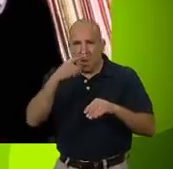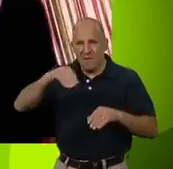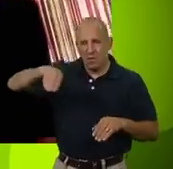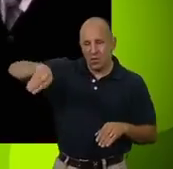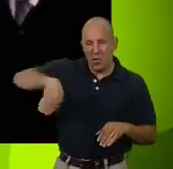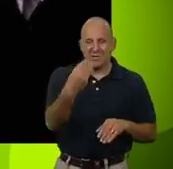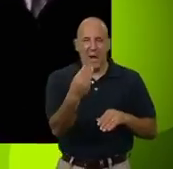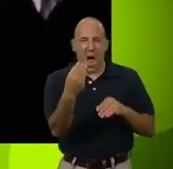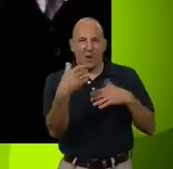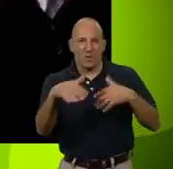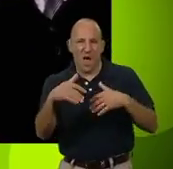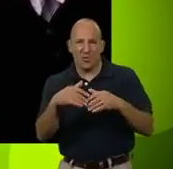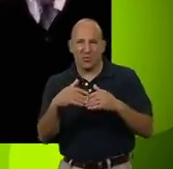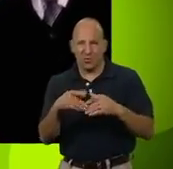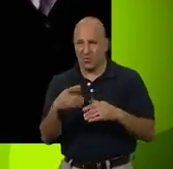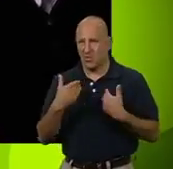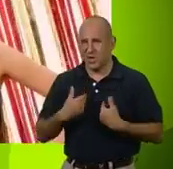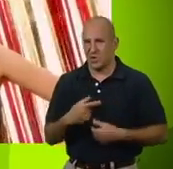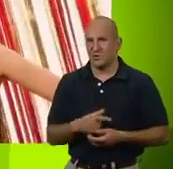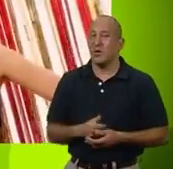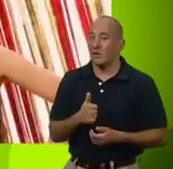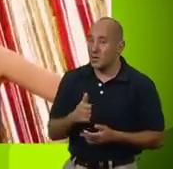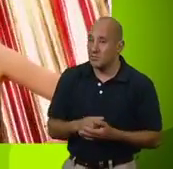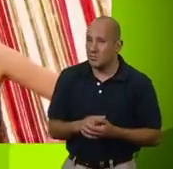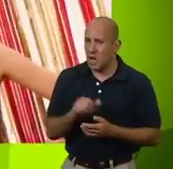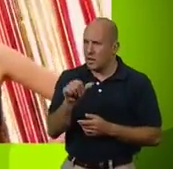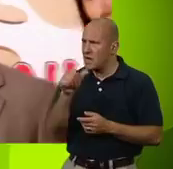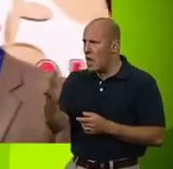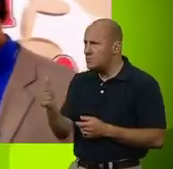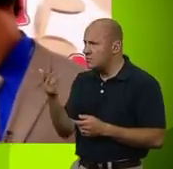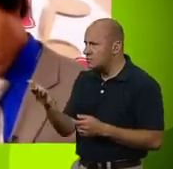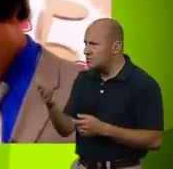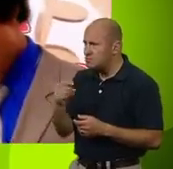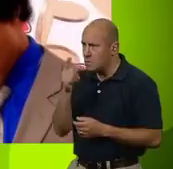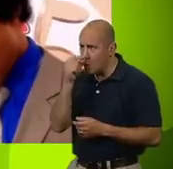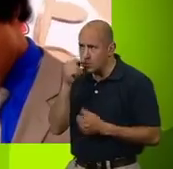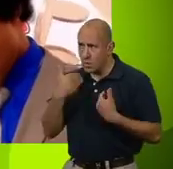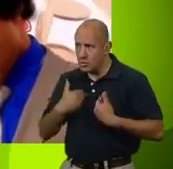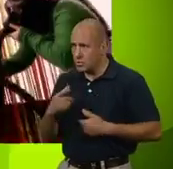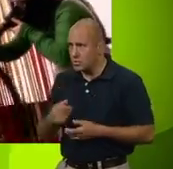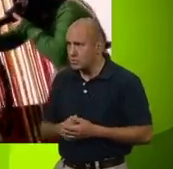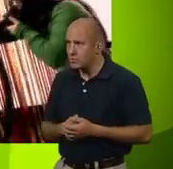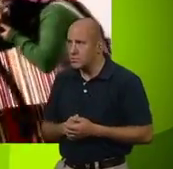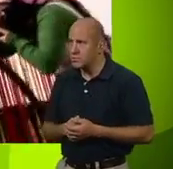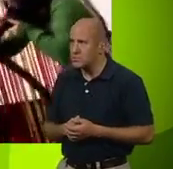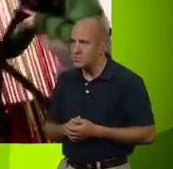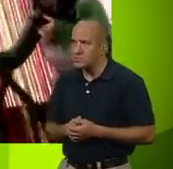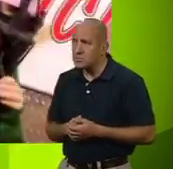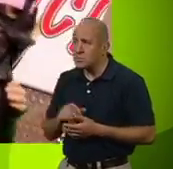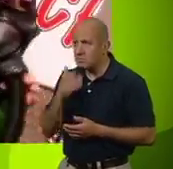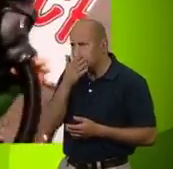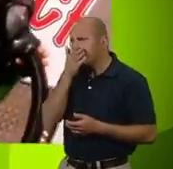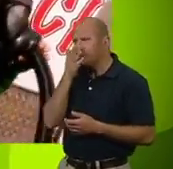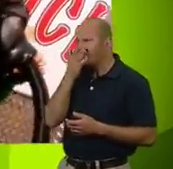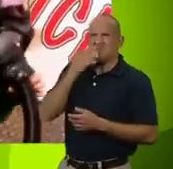of a platinum credit card. Rich. Okay, and our next potential millionaire. Oh!